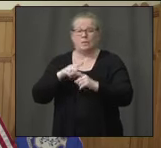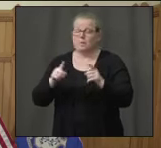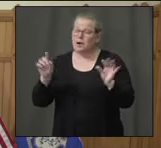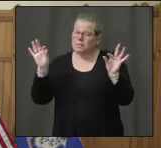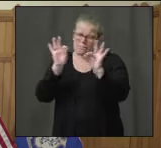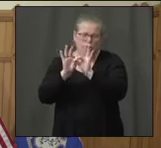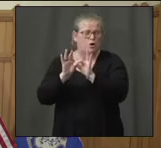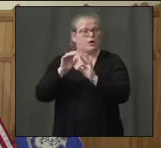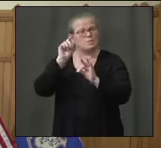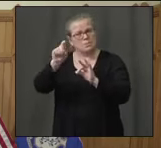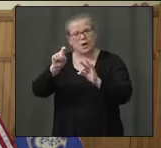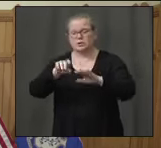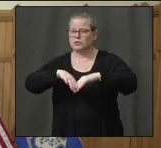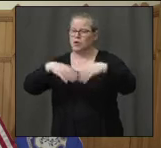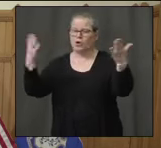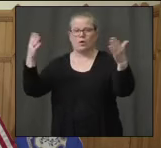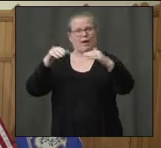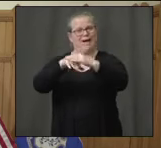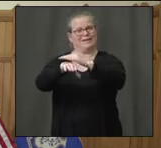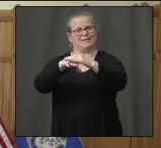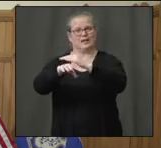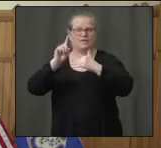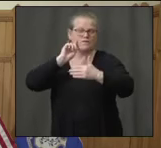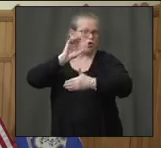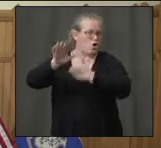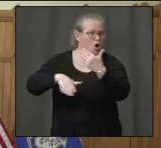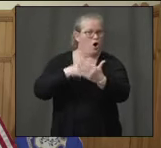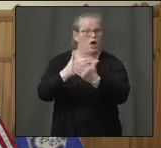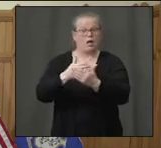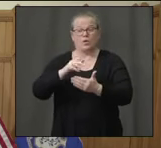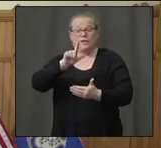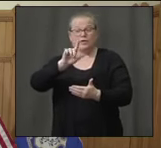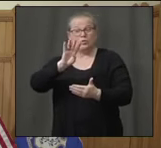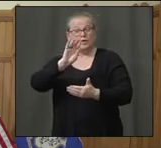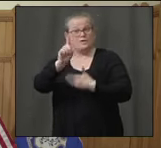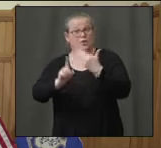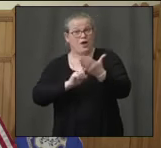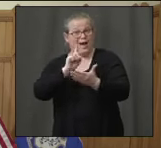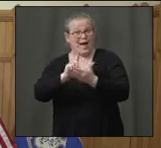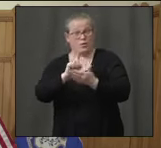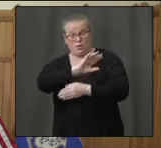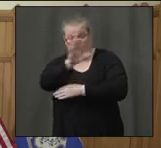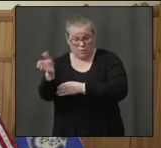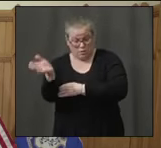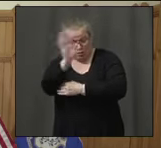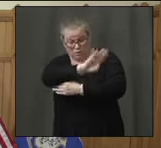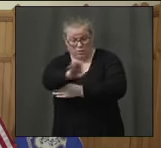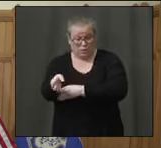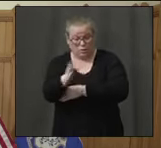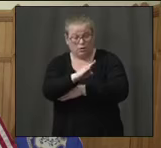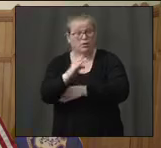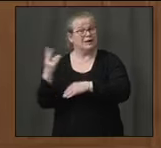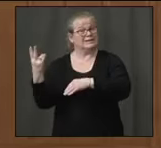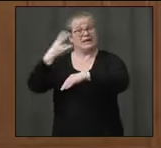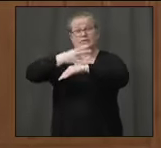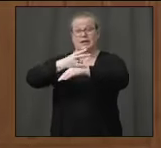access. And we're running a 24 hour, seven day a week service purposely because you never know when somebody feels the need,